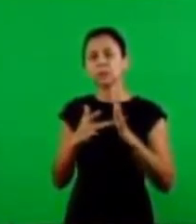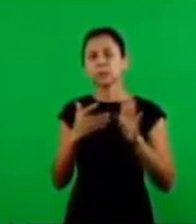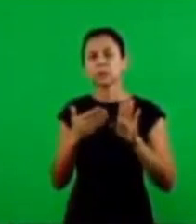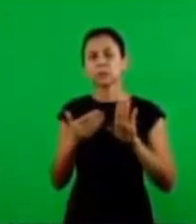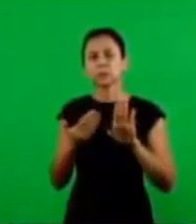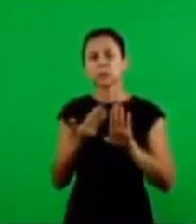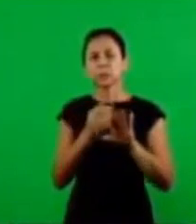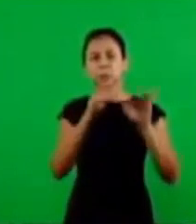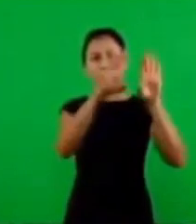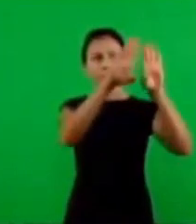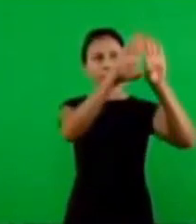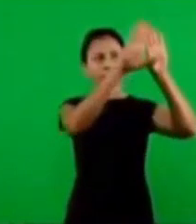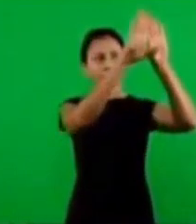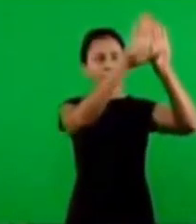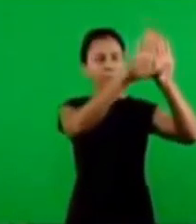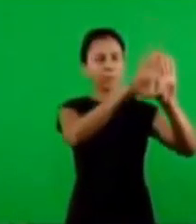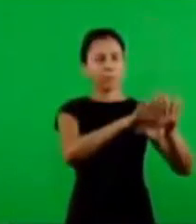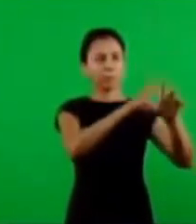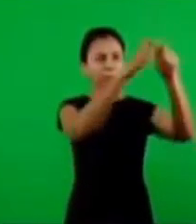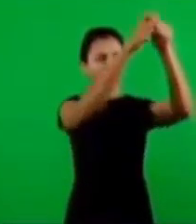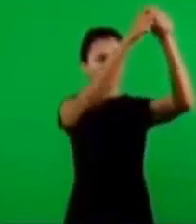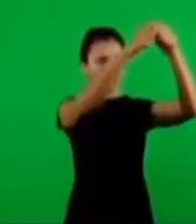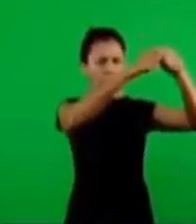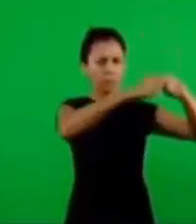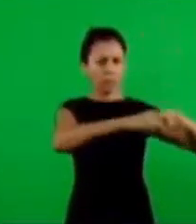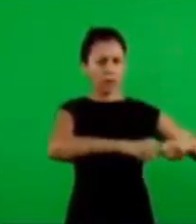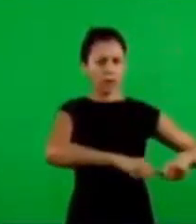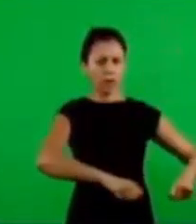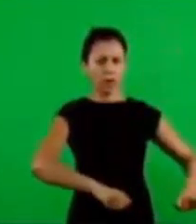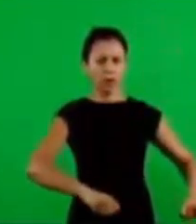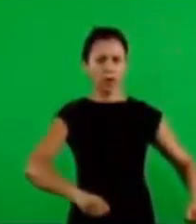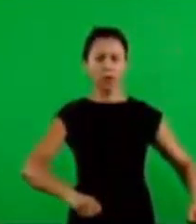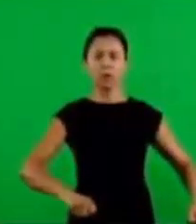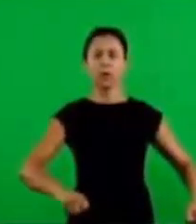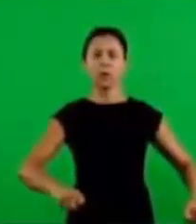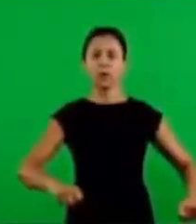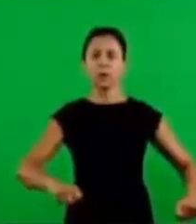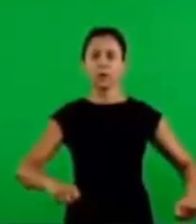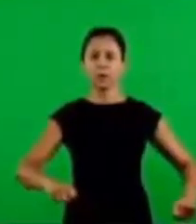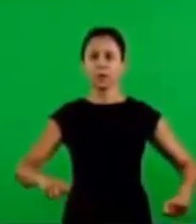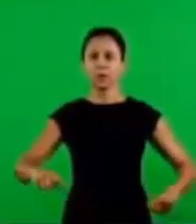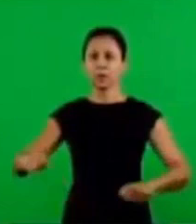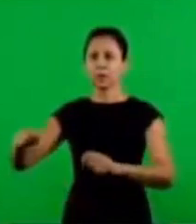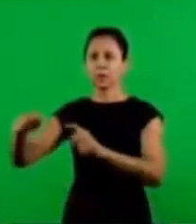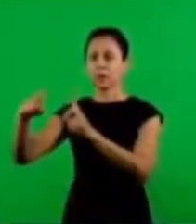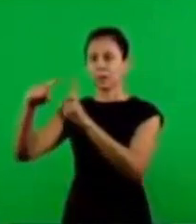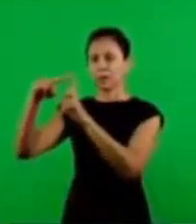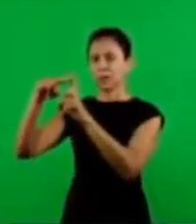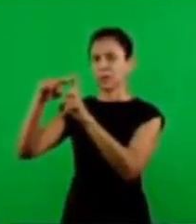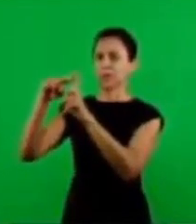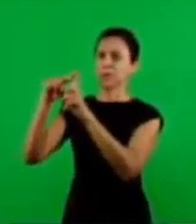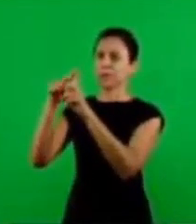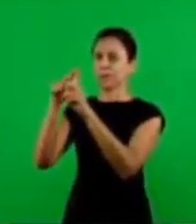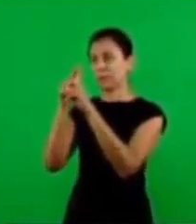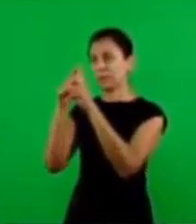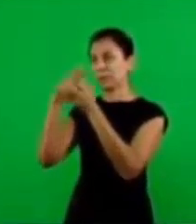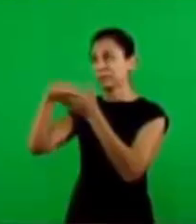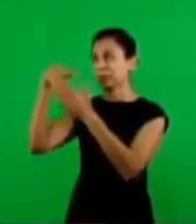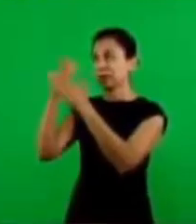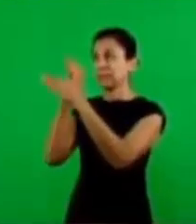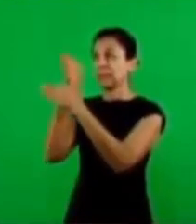through the veil you remember the veil? the veil was ripped from top to bottom and now he entered the Holy of Holies